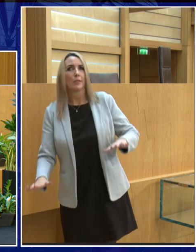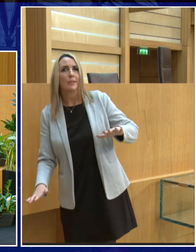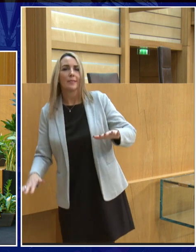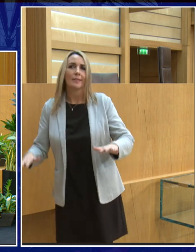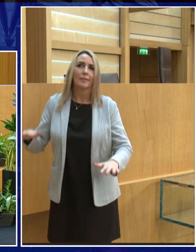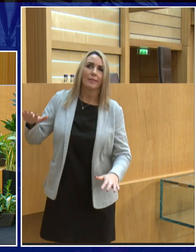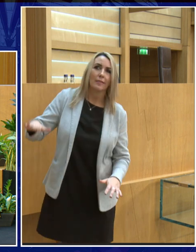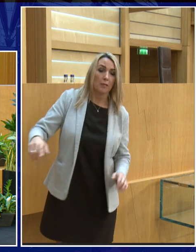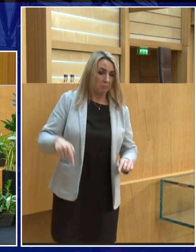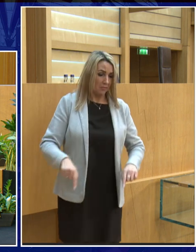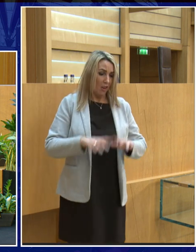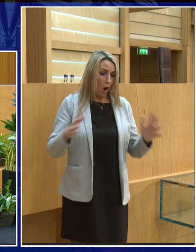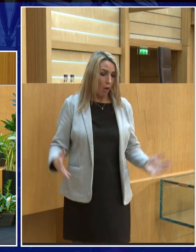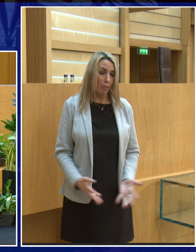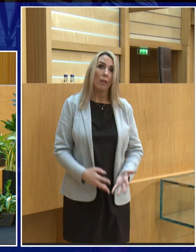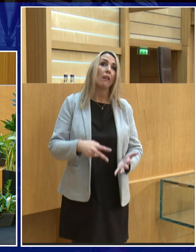if you jump on the earth